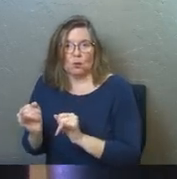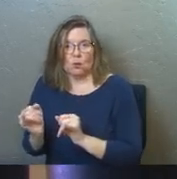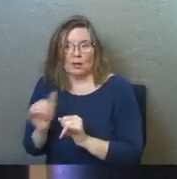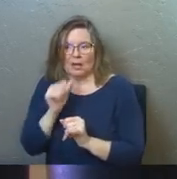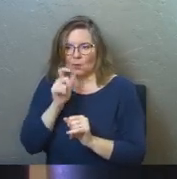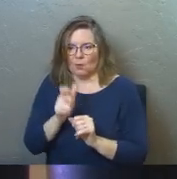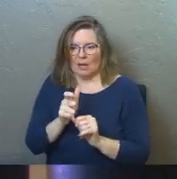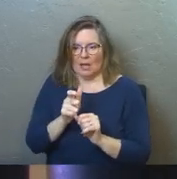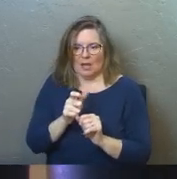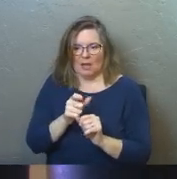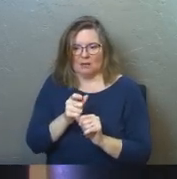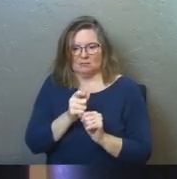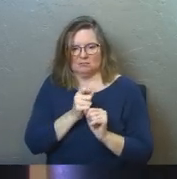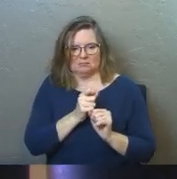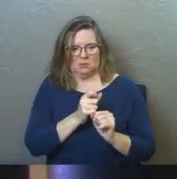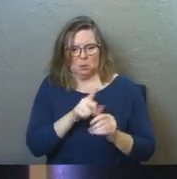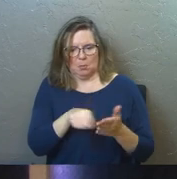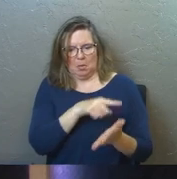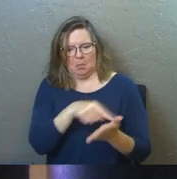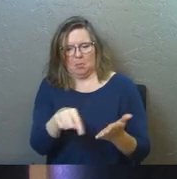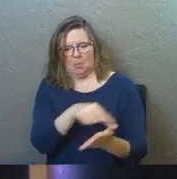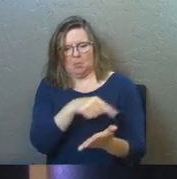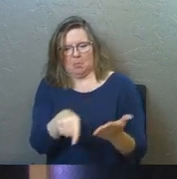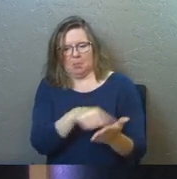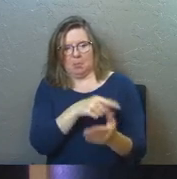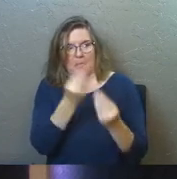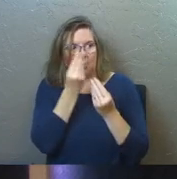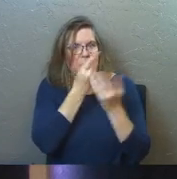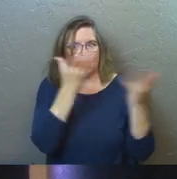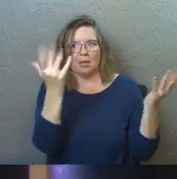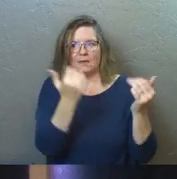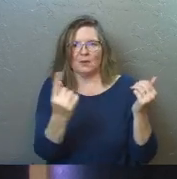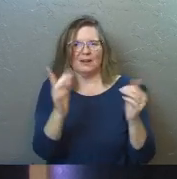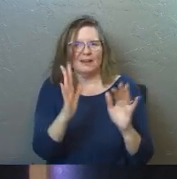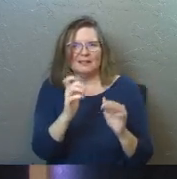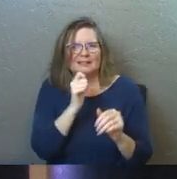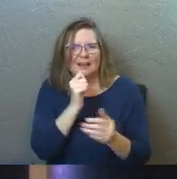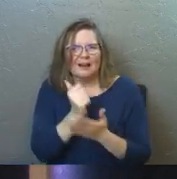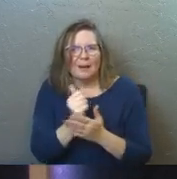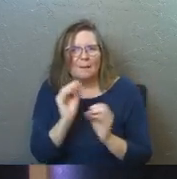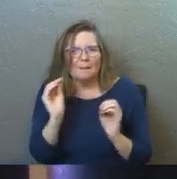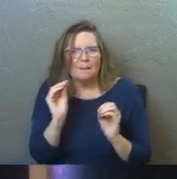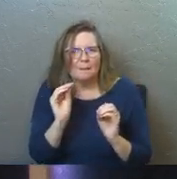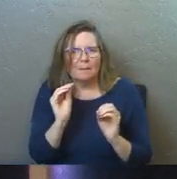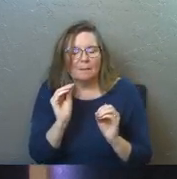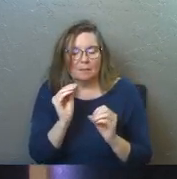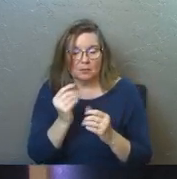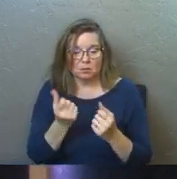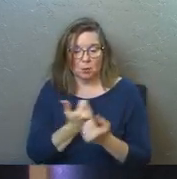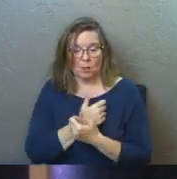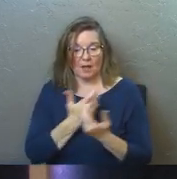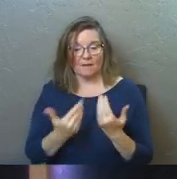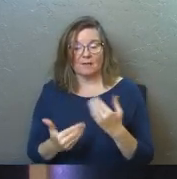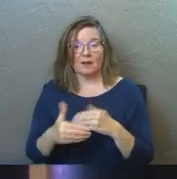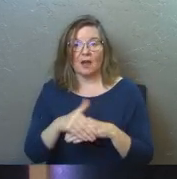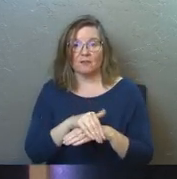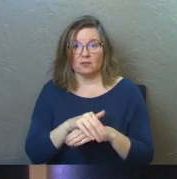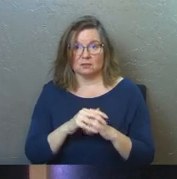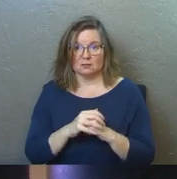I don't have to blast your shame to everybody. It's not going to do any good. So love covers.